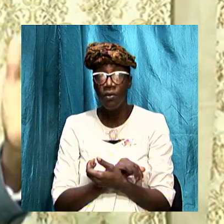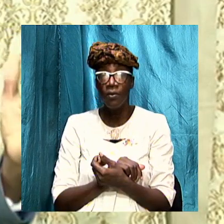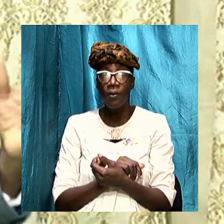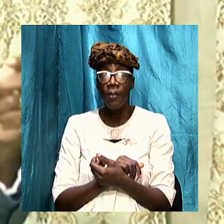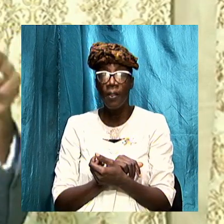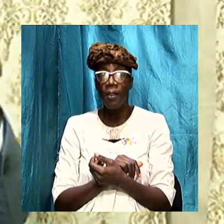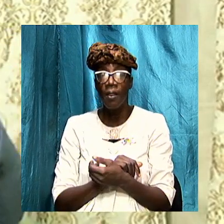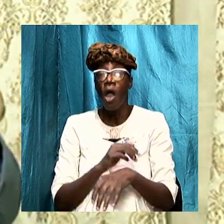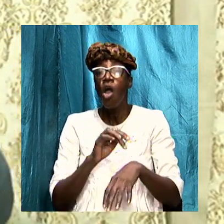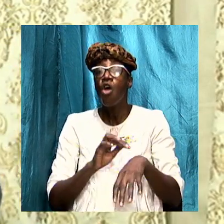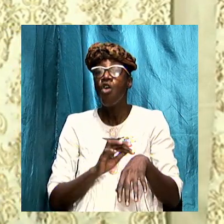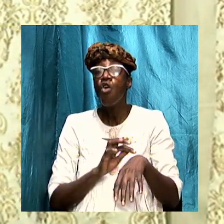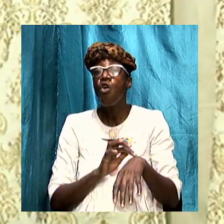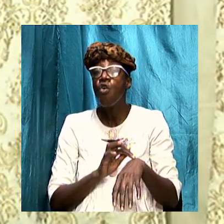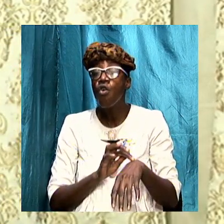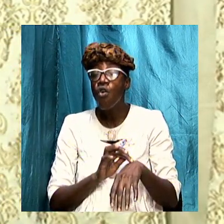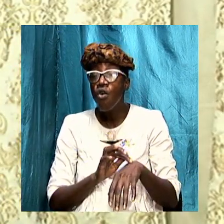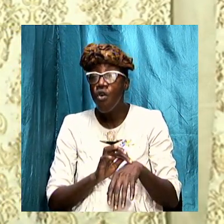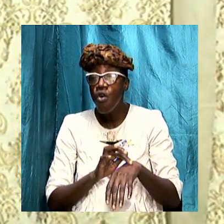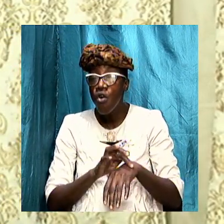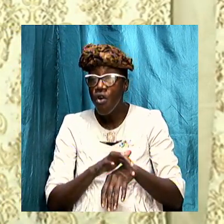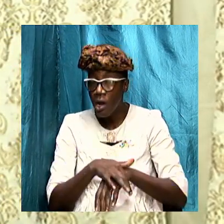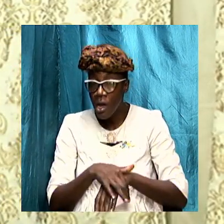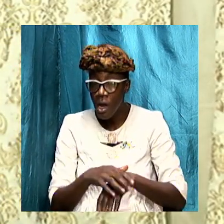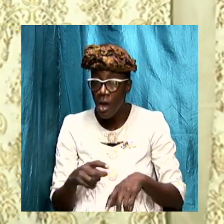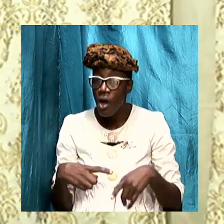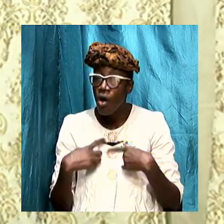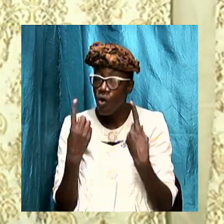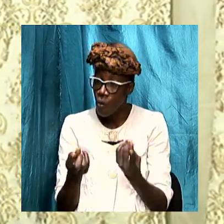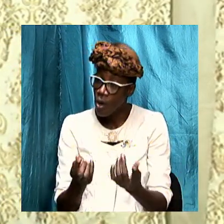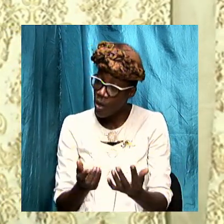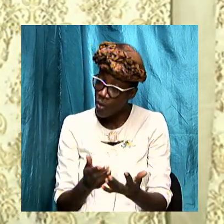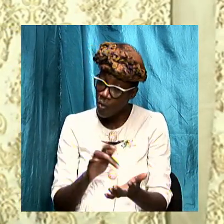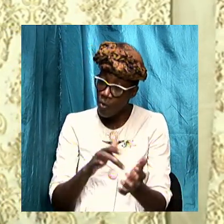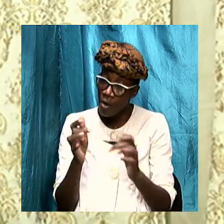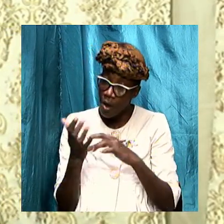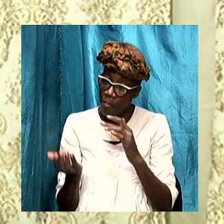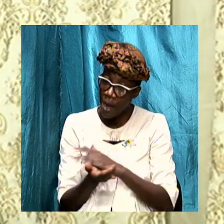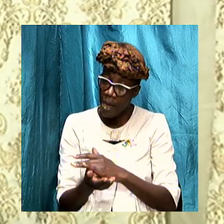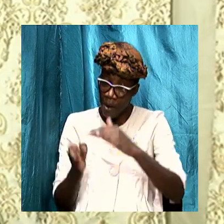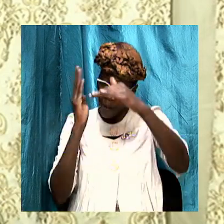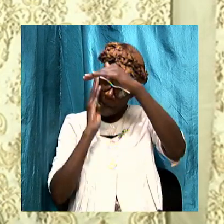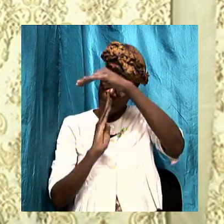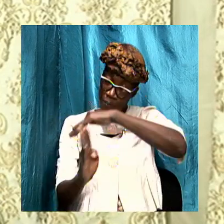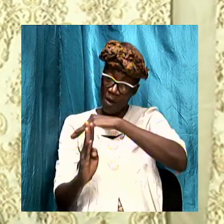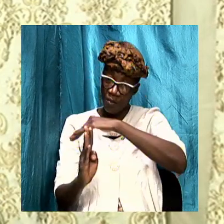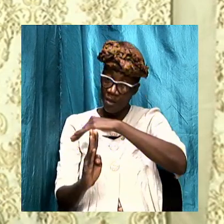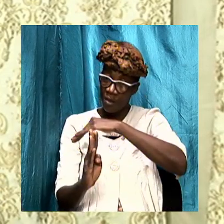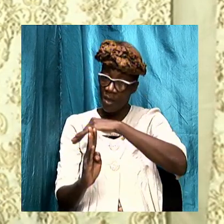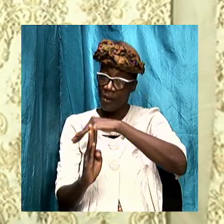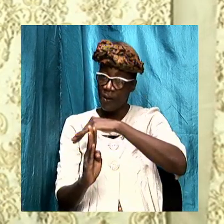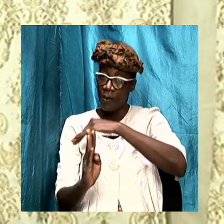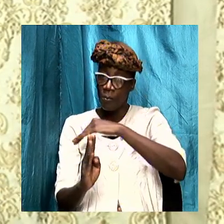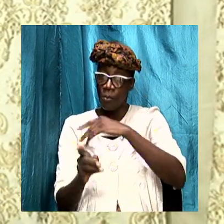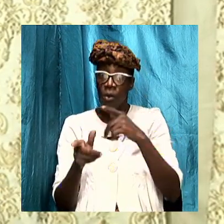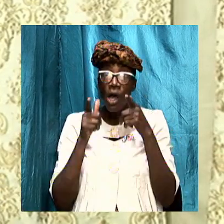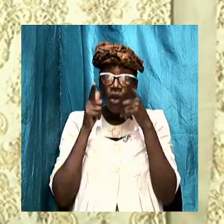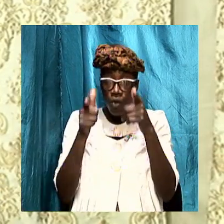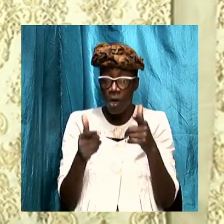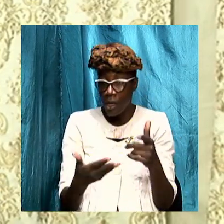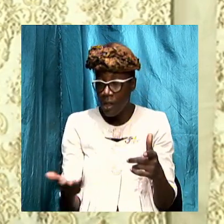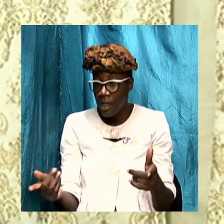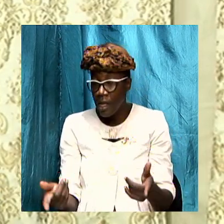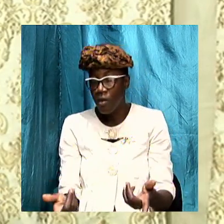earlier when we were going through Bible prophecy and we started to look at the things that were to come the